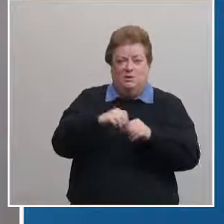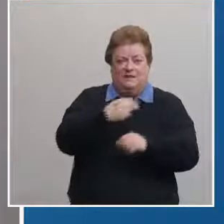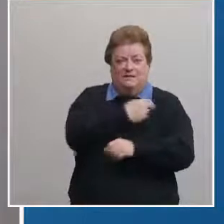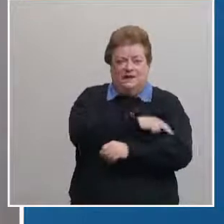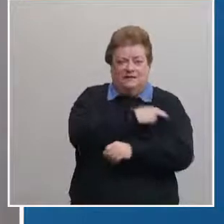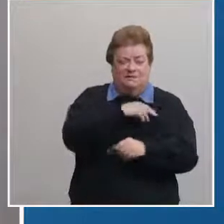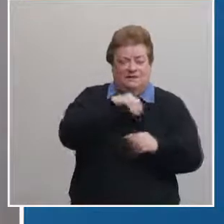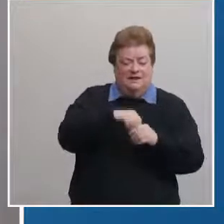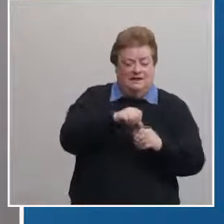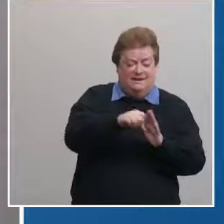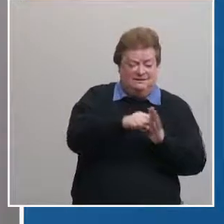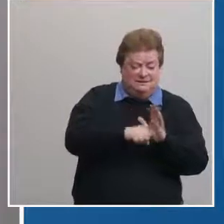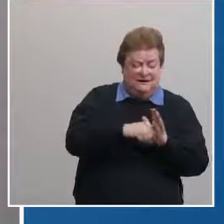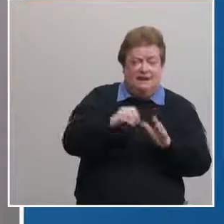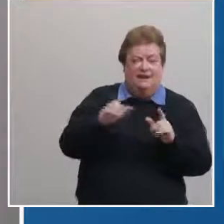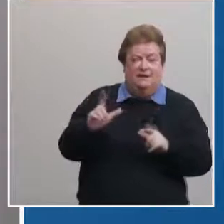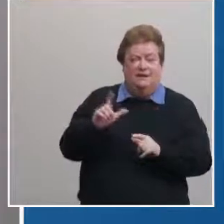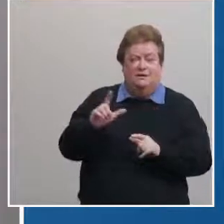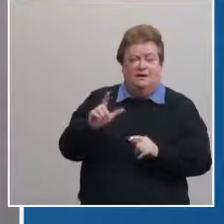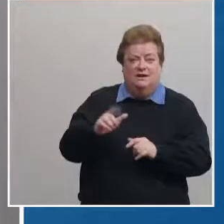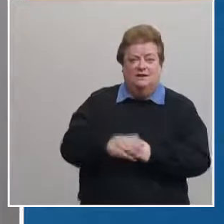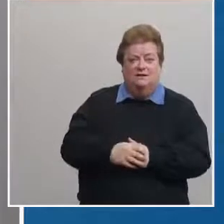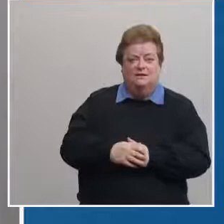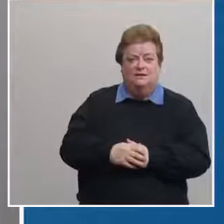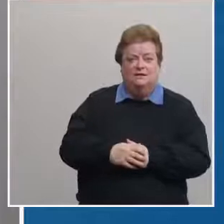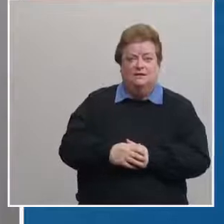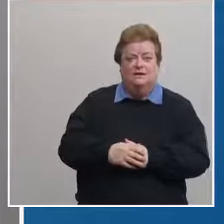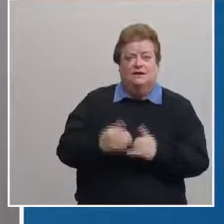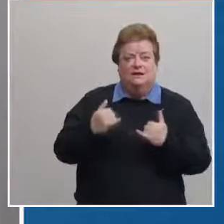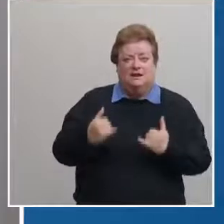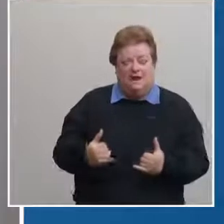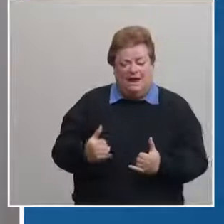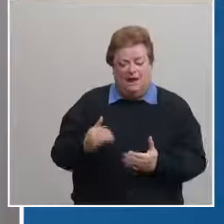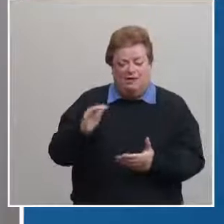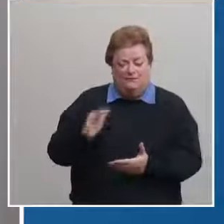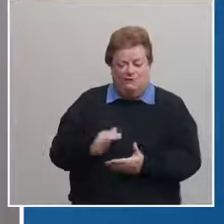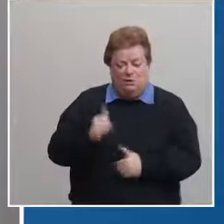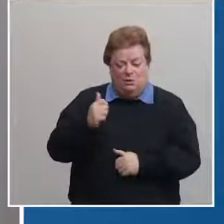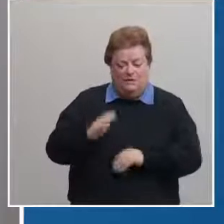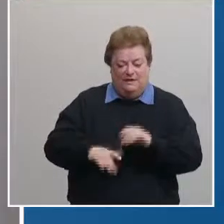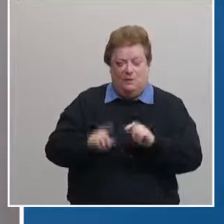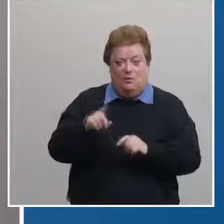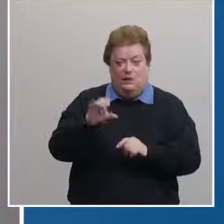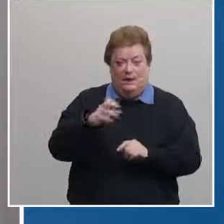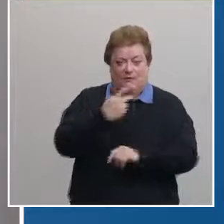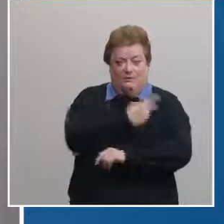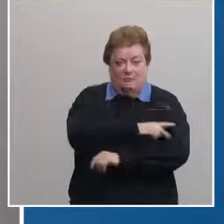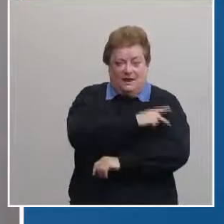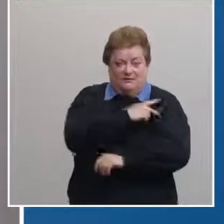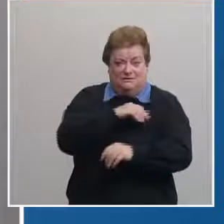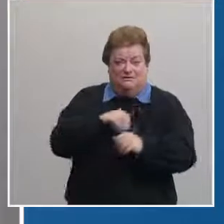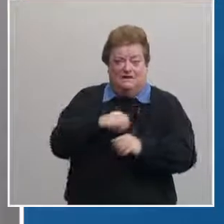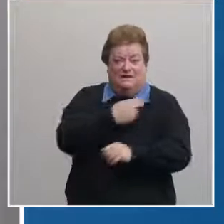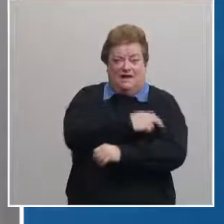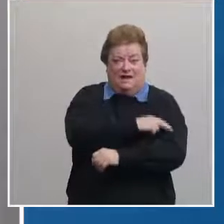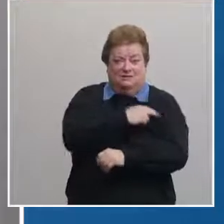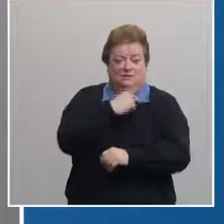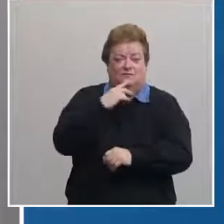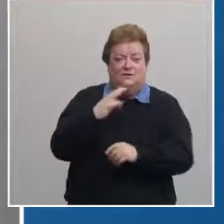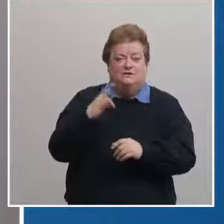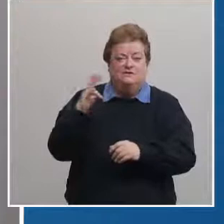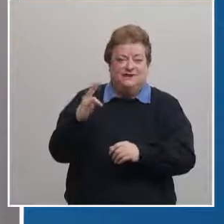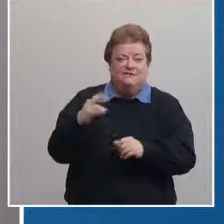and here in lincoln as i previously mentioned there have now been fewer than 100 patients hospitalized for seven